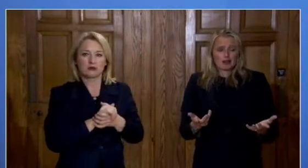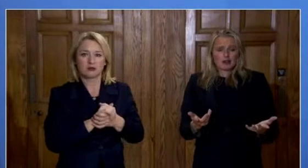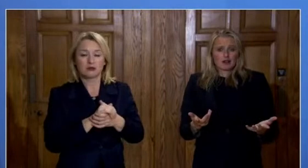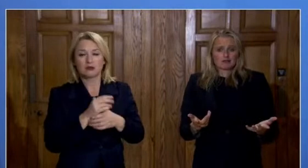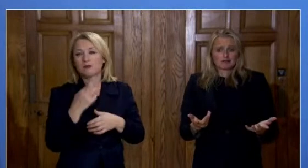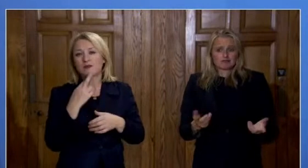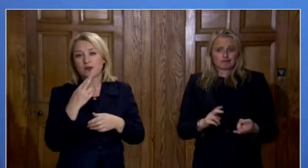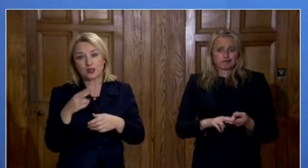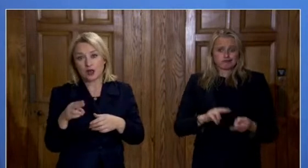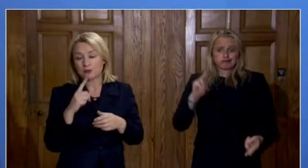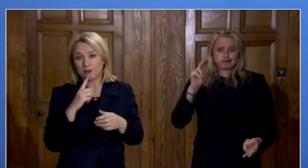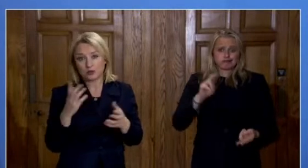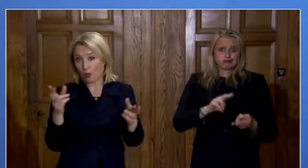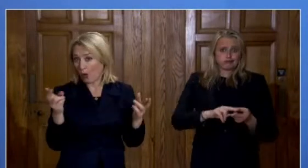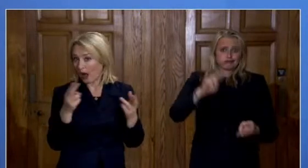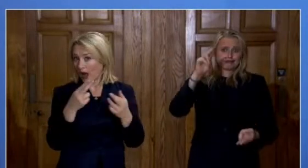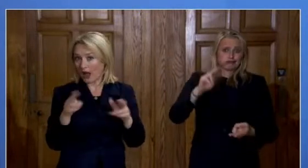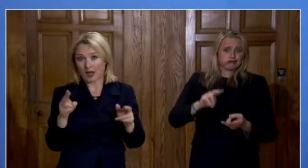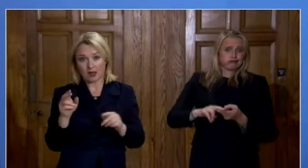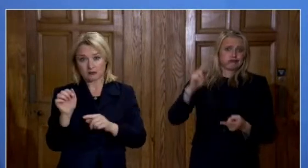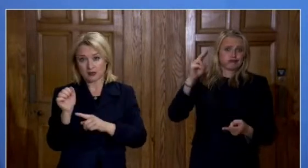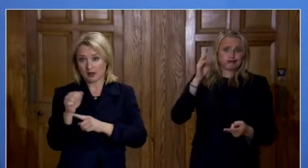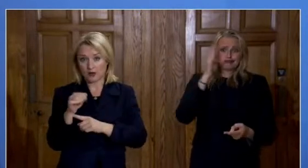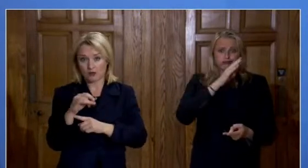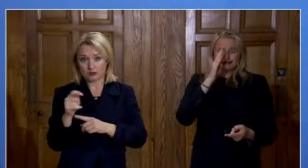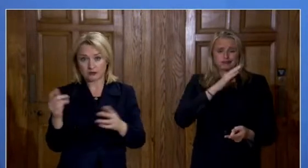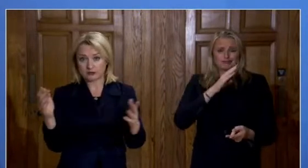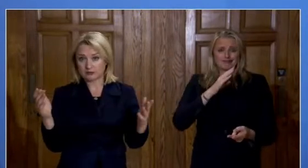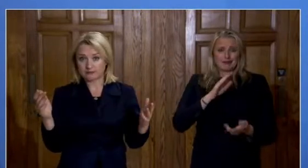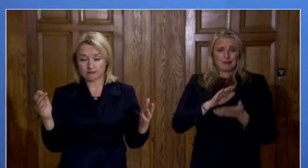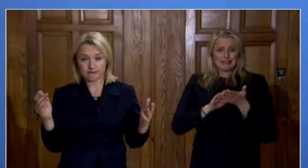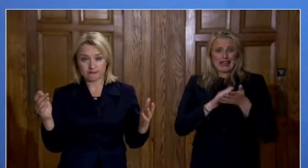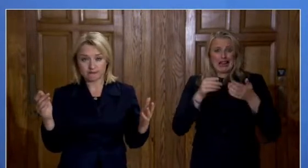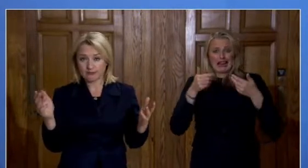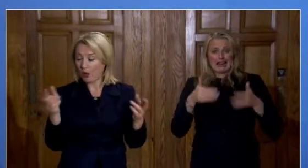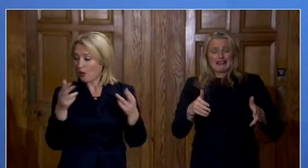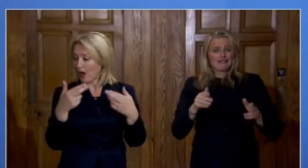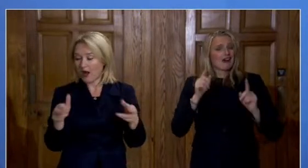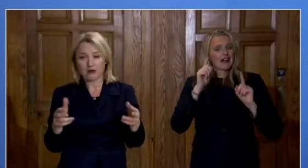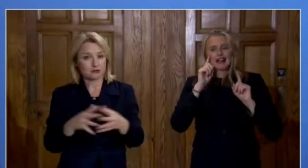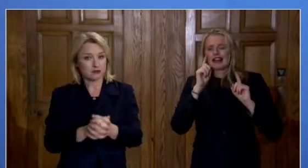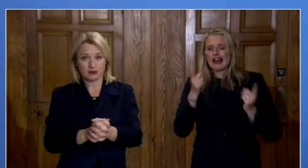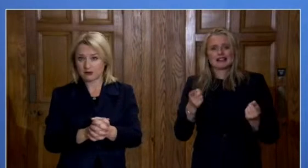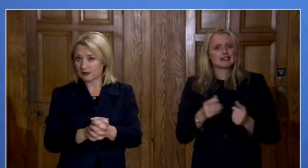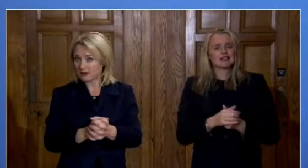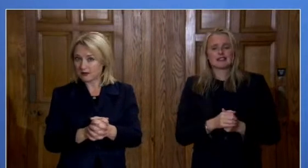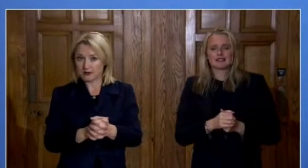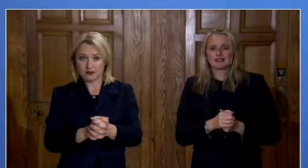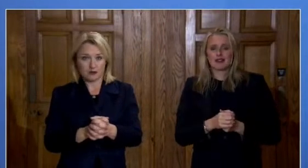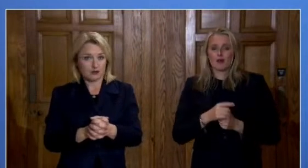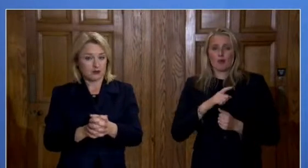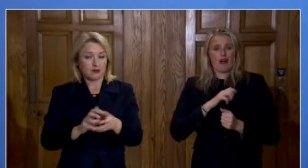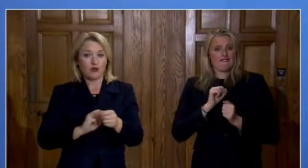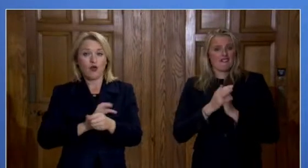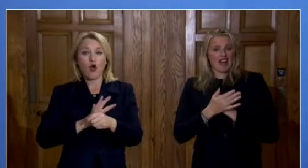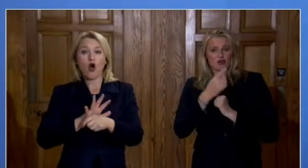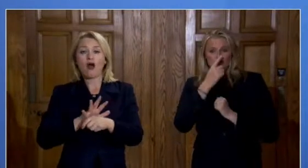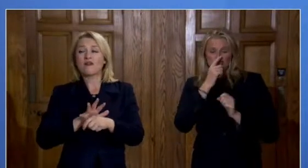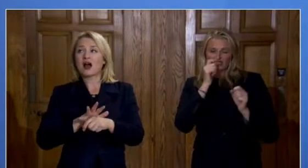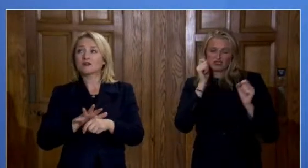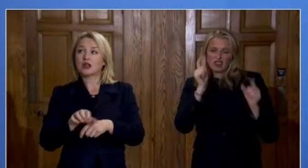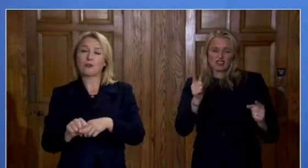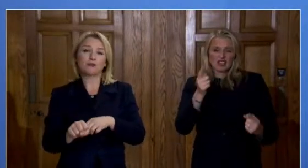sit back and hope for the best. This virus does not recognize good intentions. It